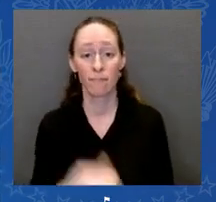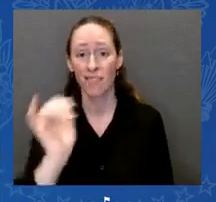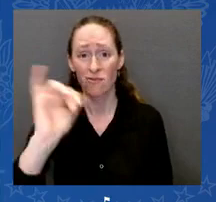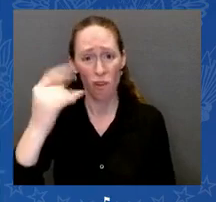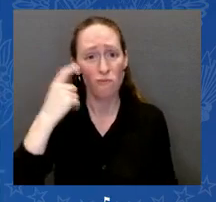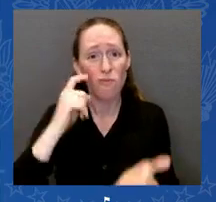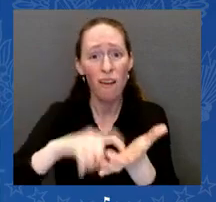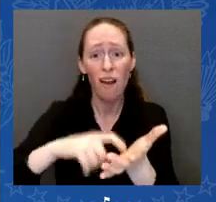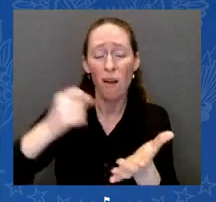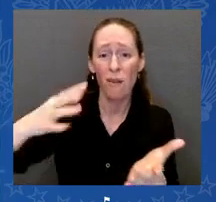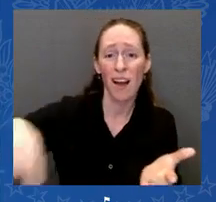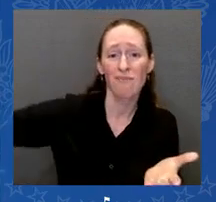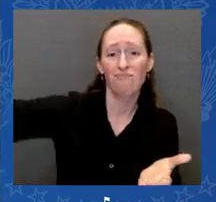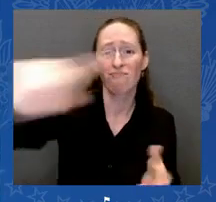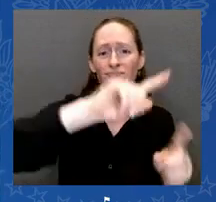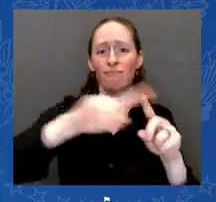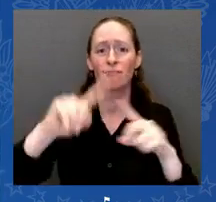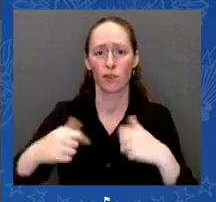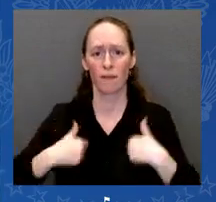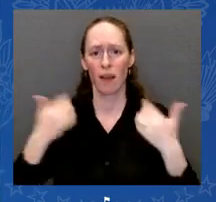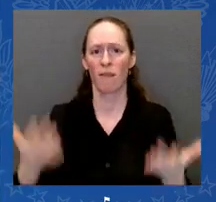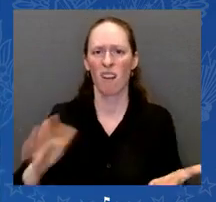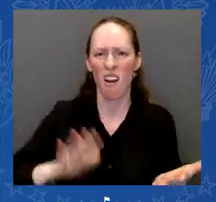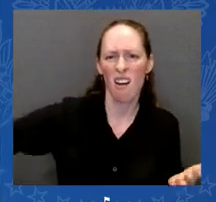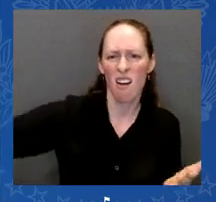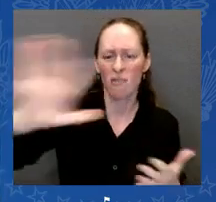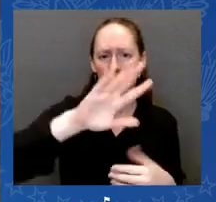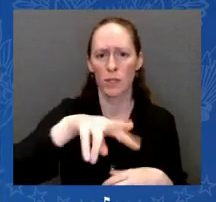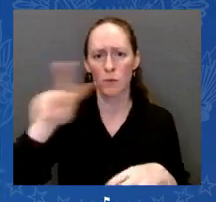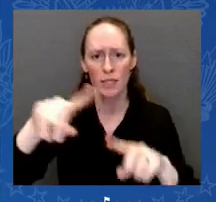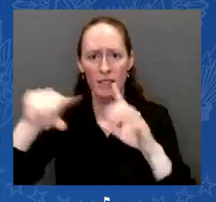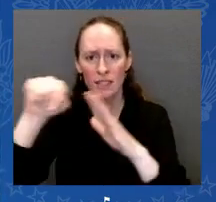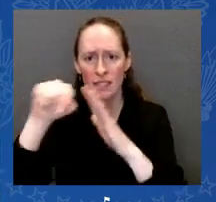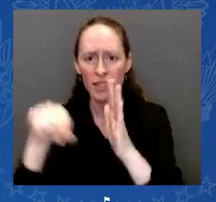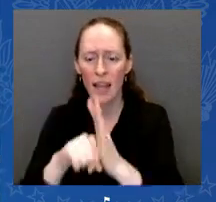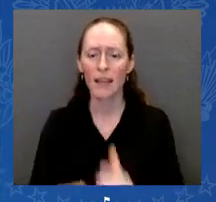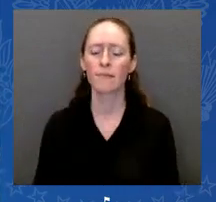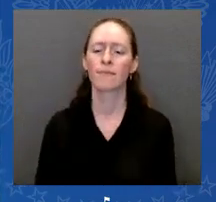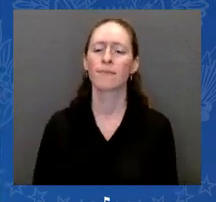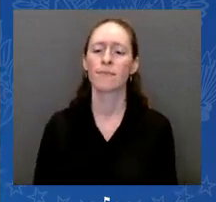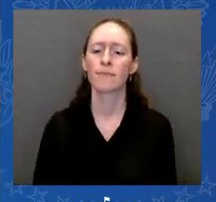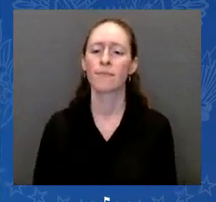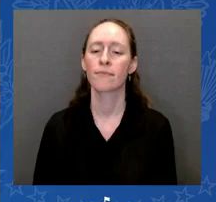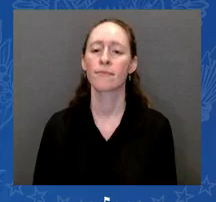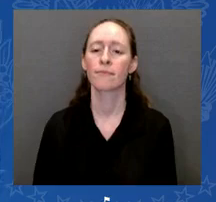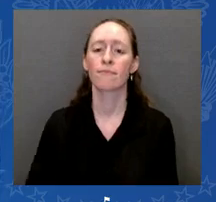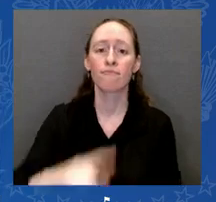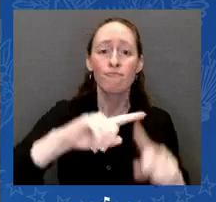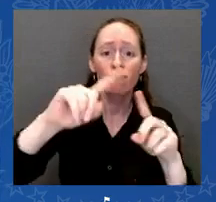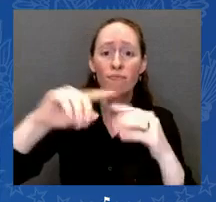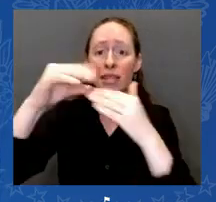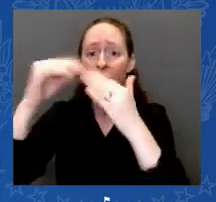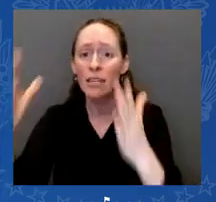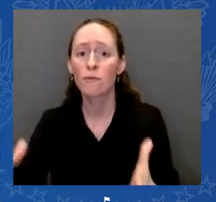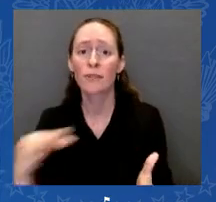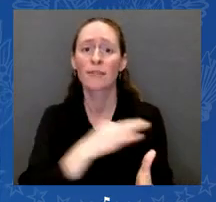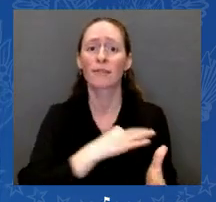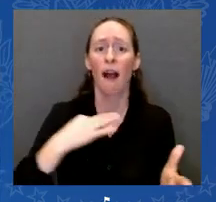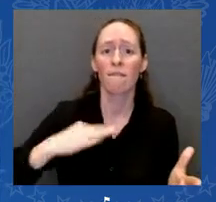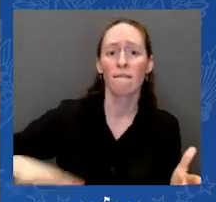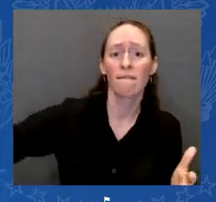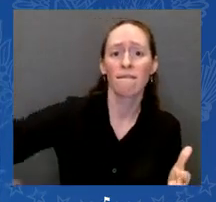their staff, dedicated local, state and national GVP groups, and fearless advocates and volunteers